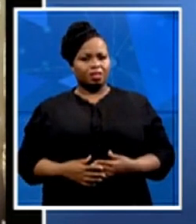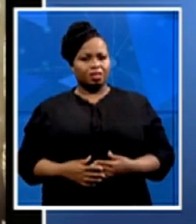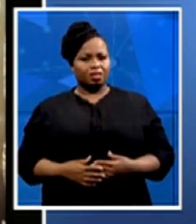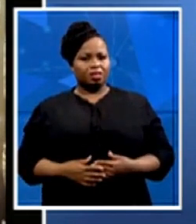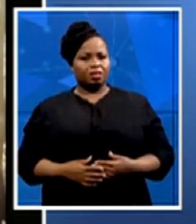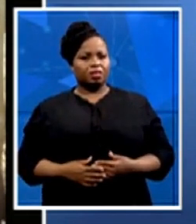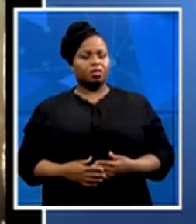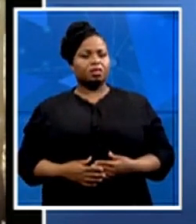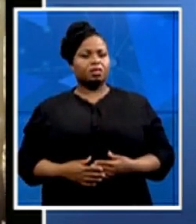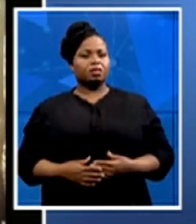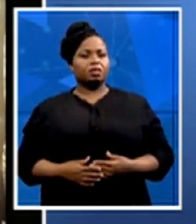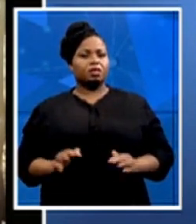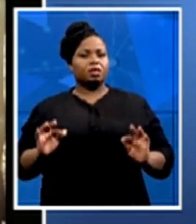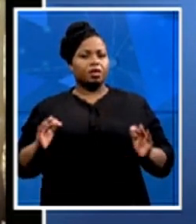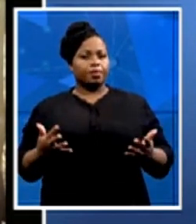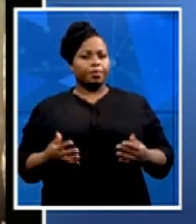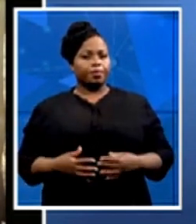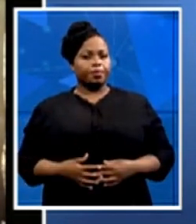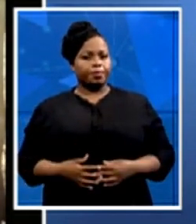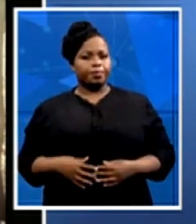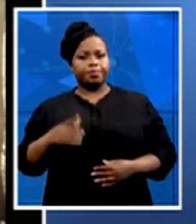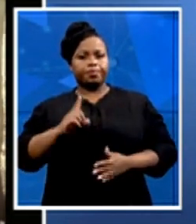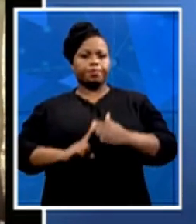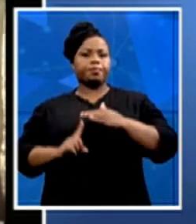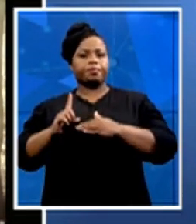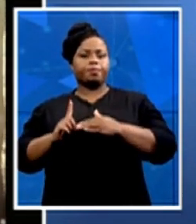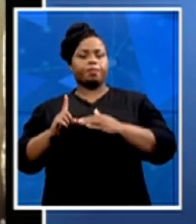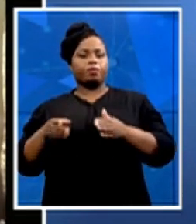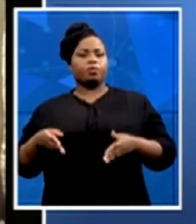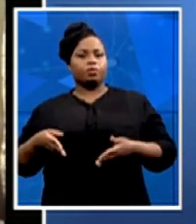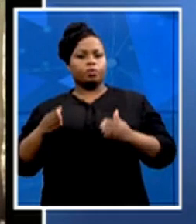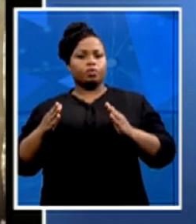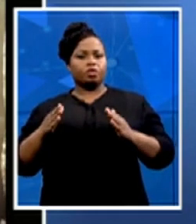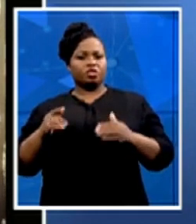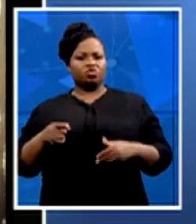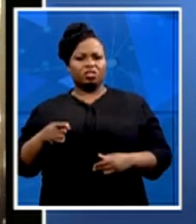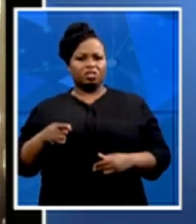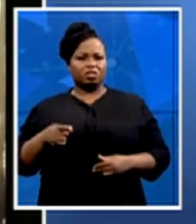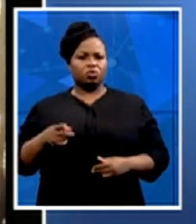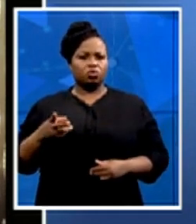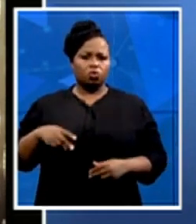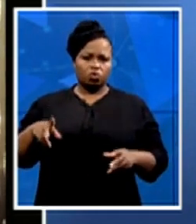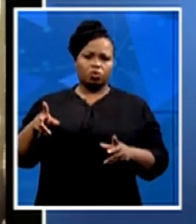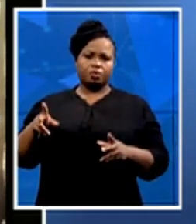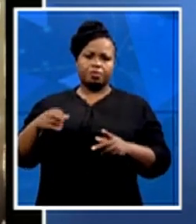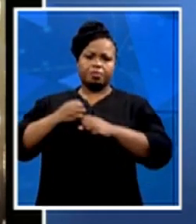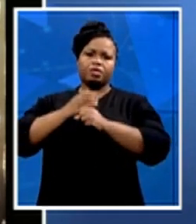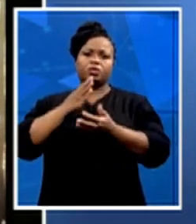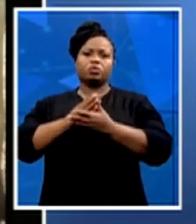really make, you know, heard our dissatisfaction with the plight and the state of youth in South Africa.